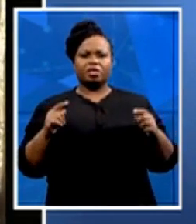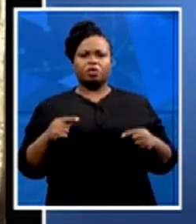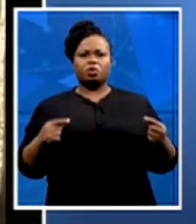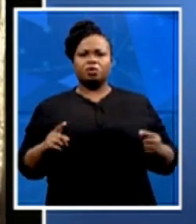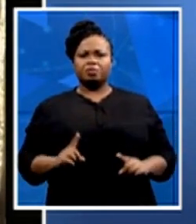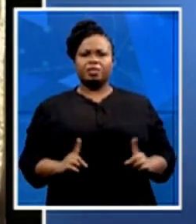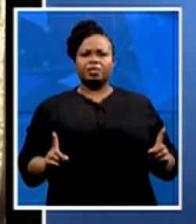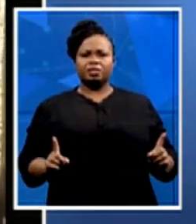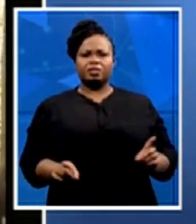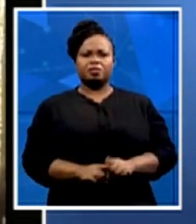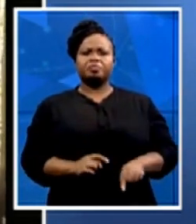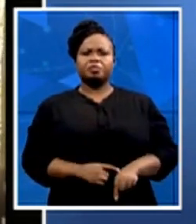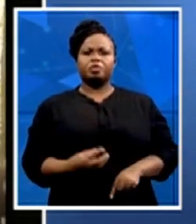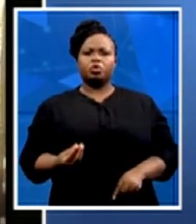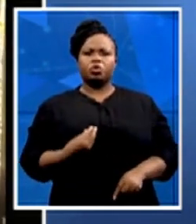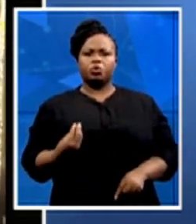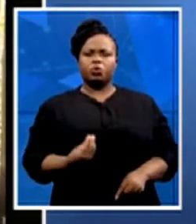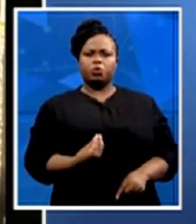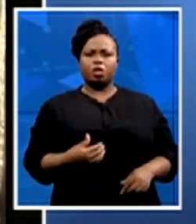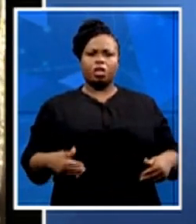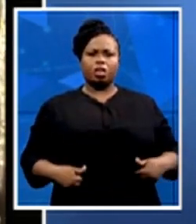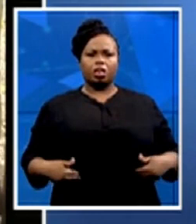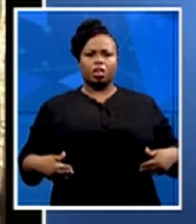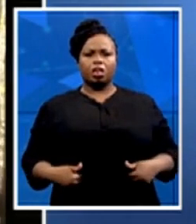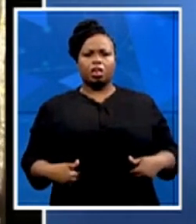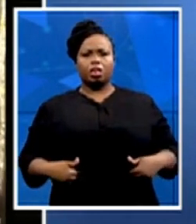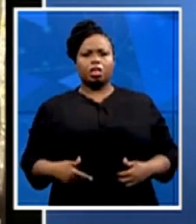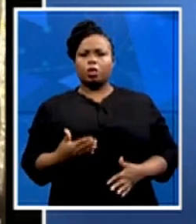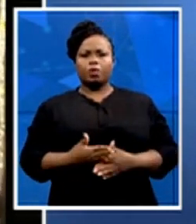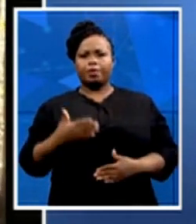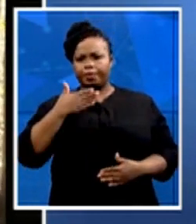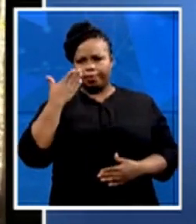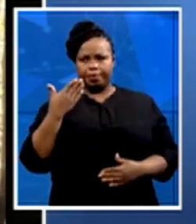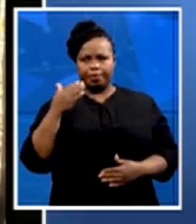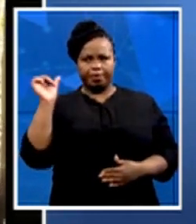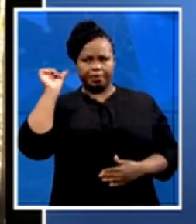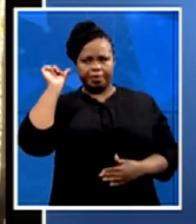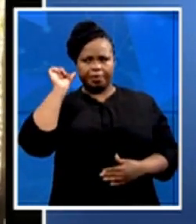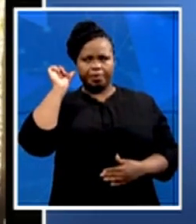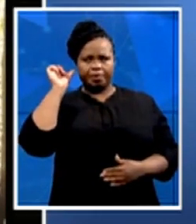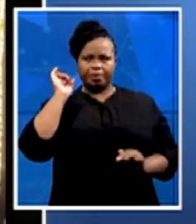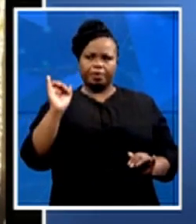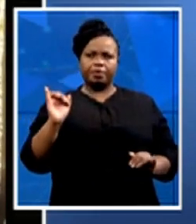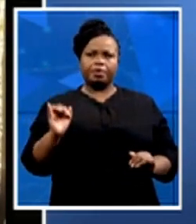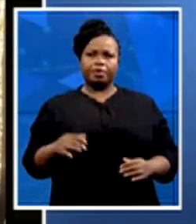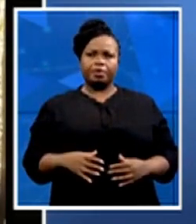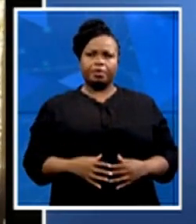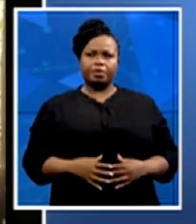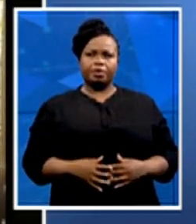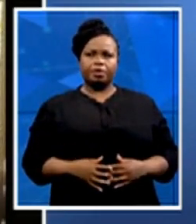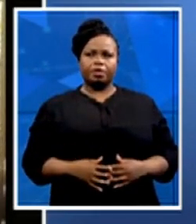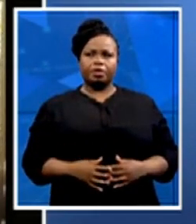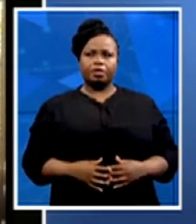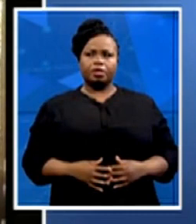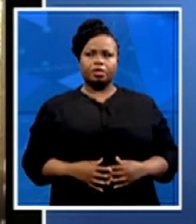people continue to be unemployed and young people continue to not be, you know, not have access to higher education and really bear the brunt